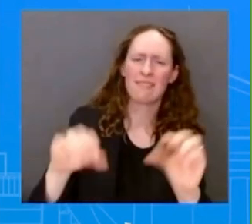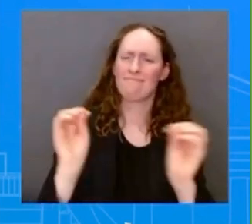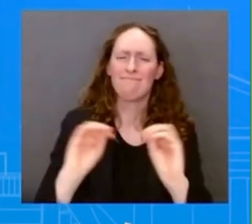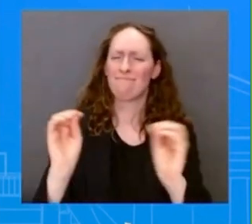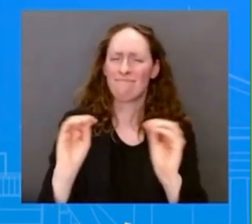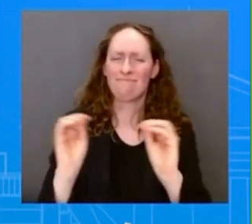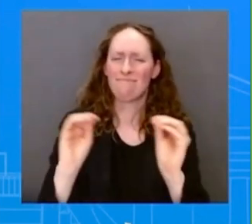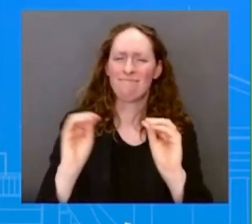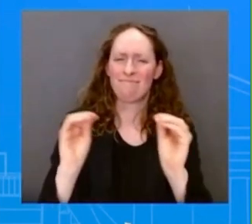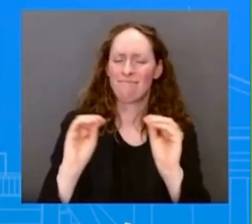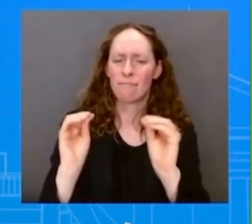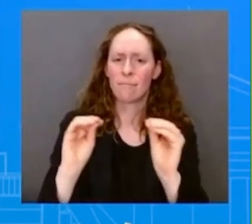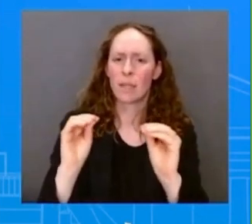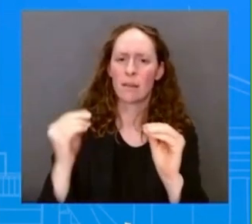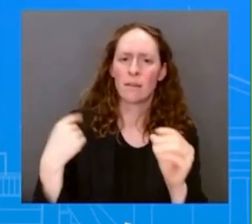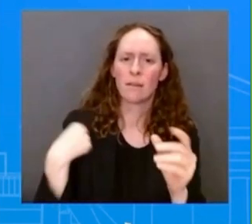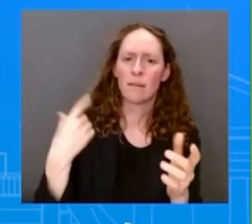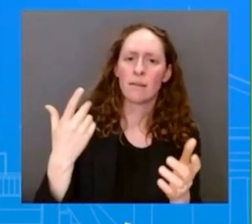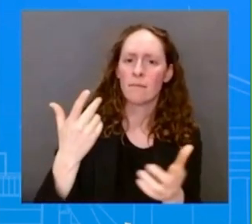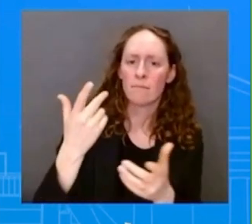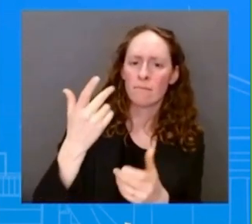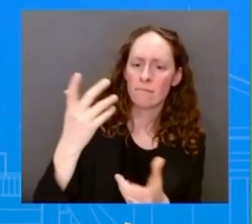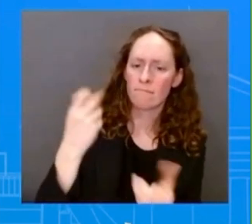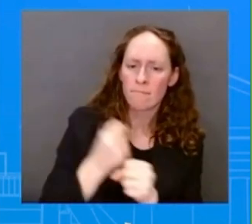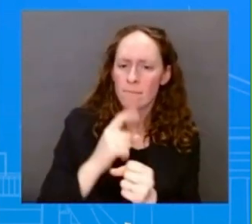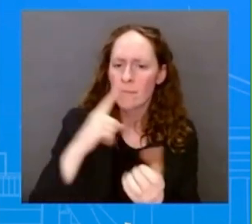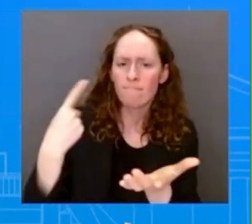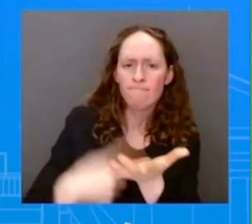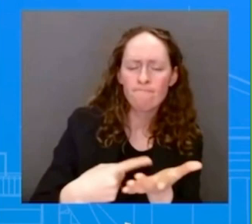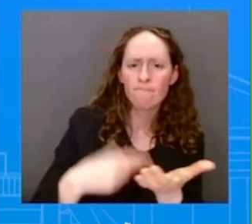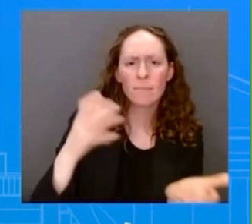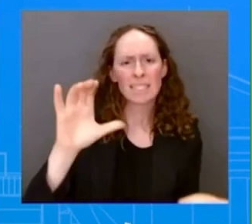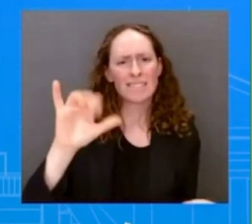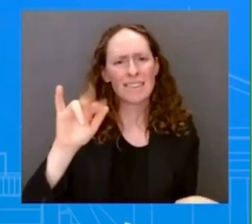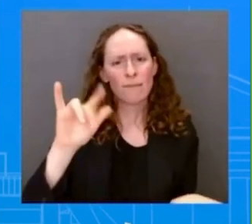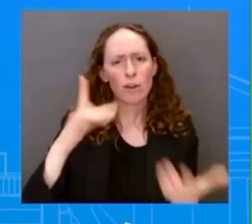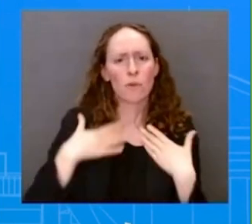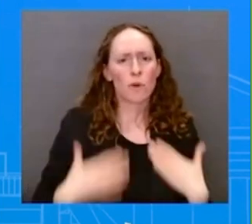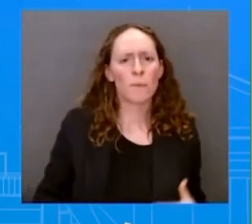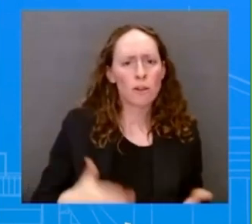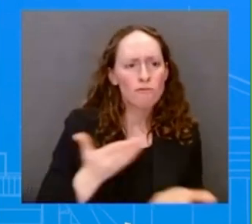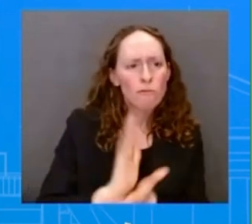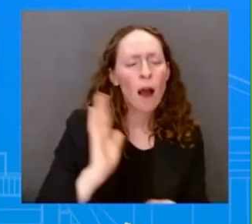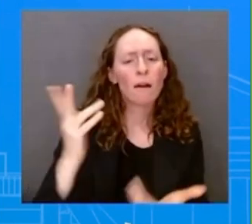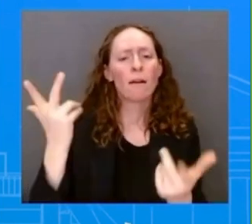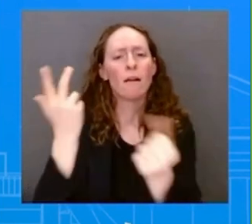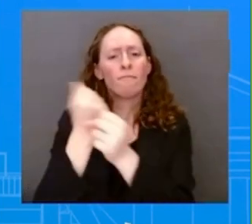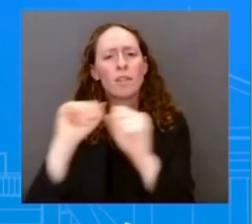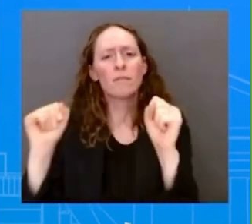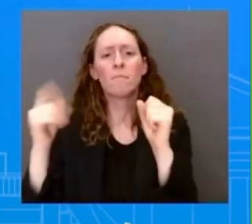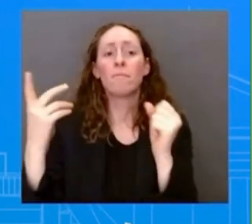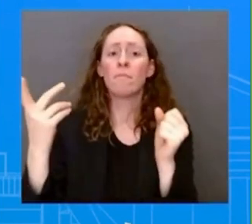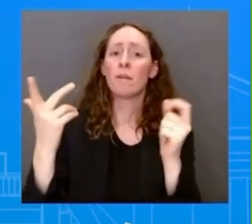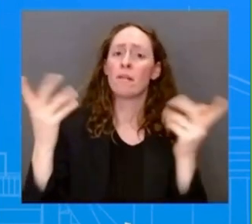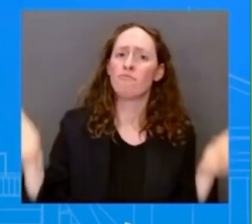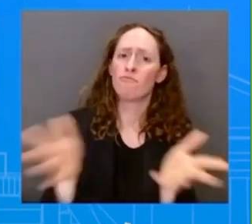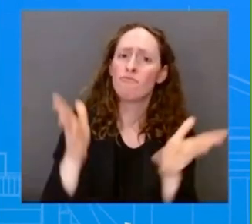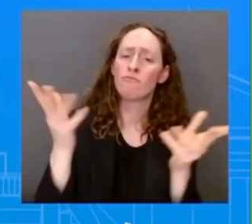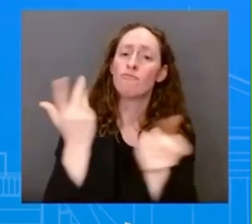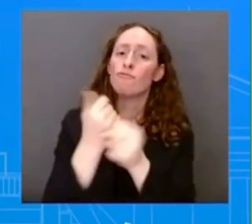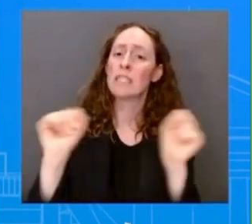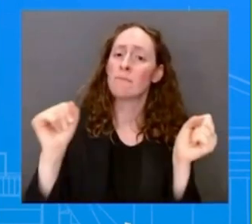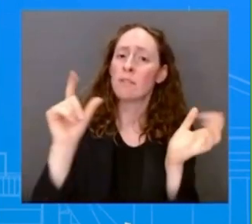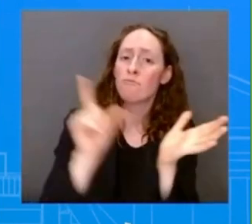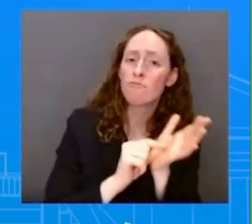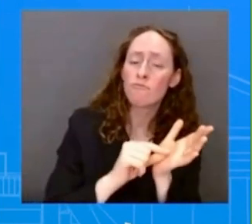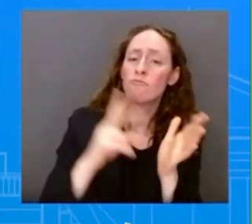and civil rights and freedom of the press, a free assembly, peaceful assembly, those kinds of commitments. I mean, we look at a lot